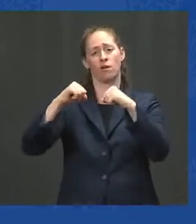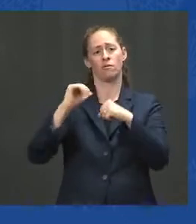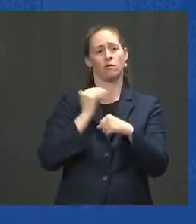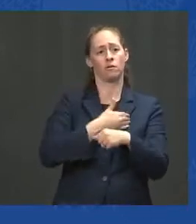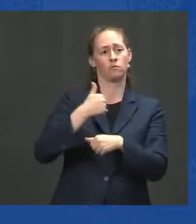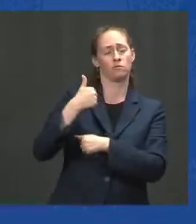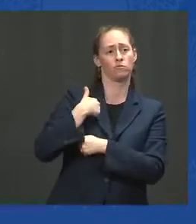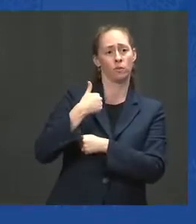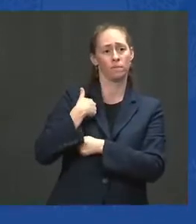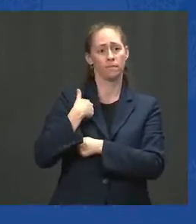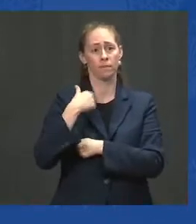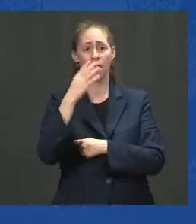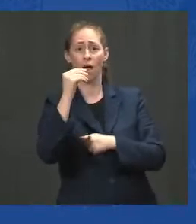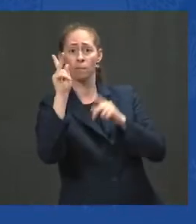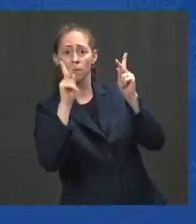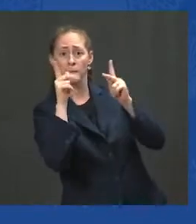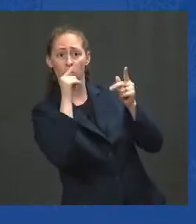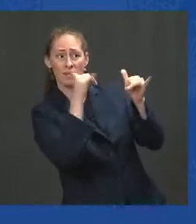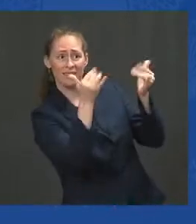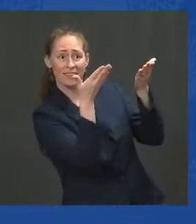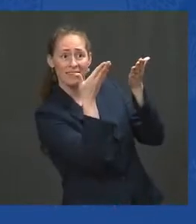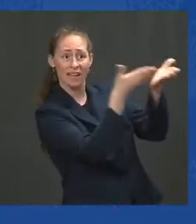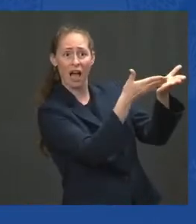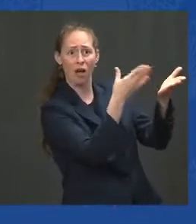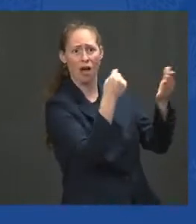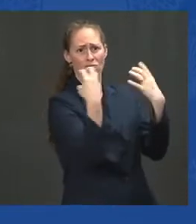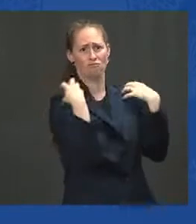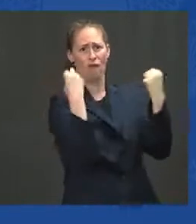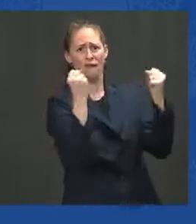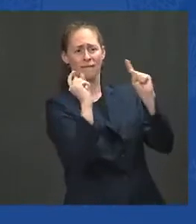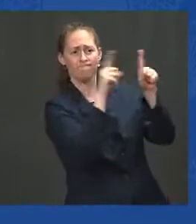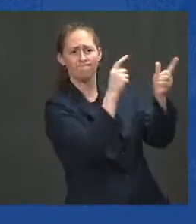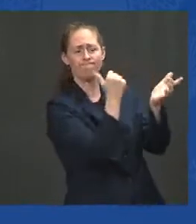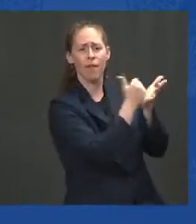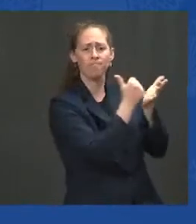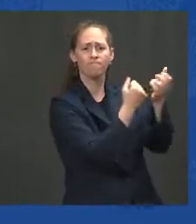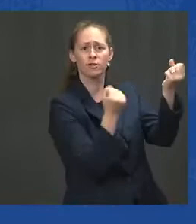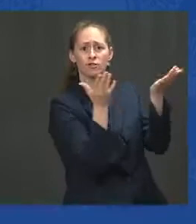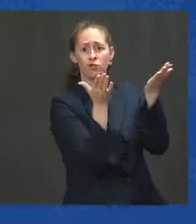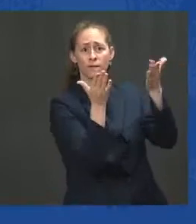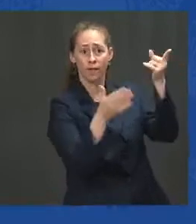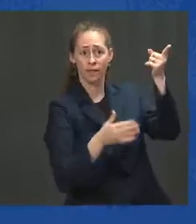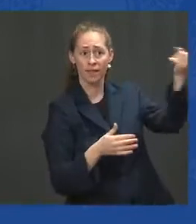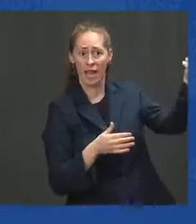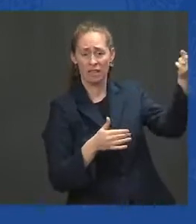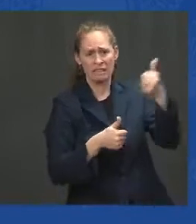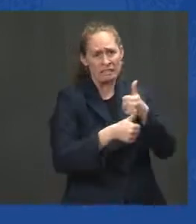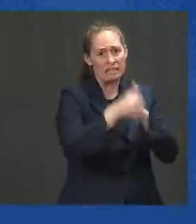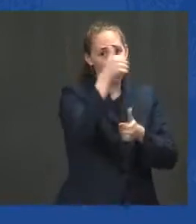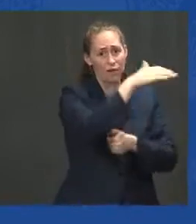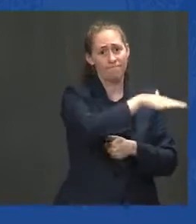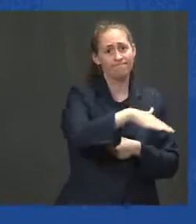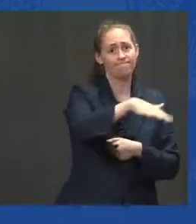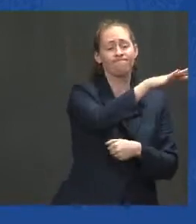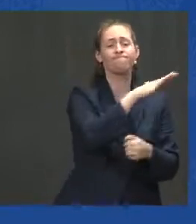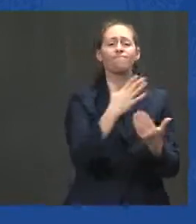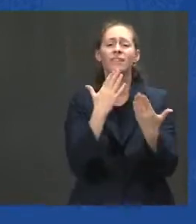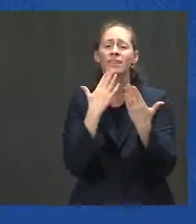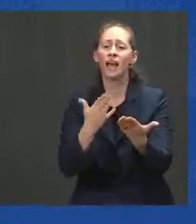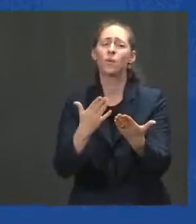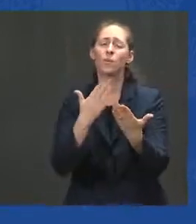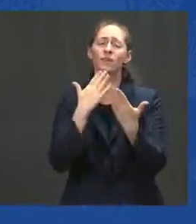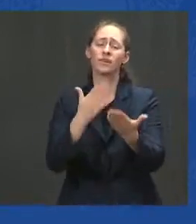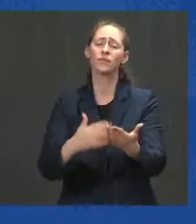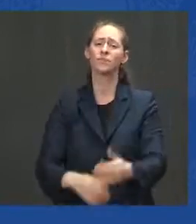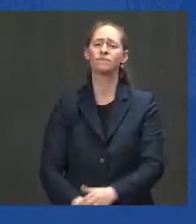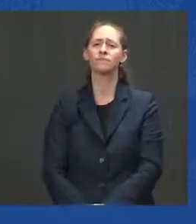and all brave Americans serving in harm's way. — Thank you. — Thank you.